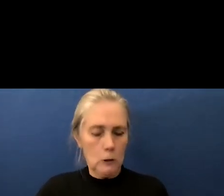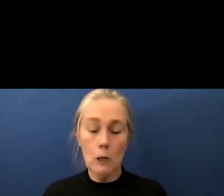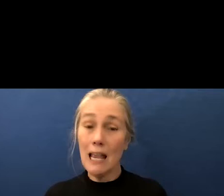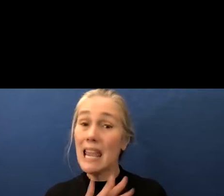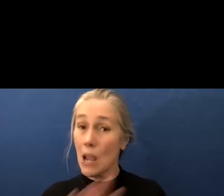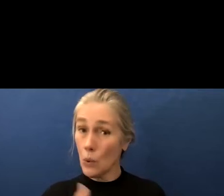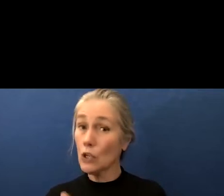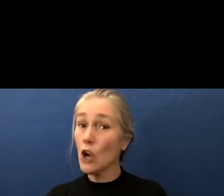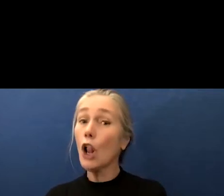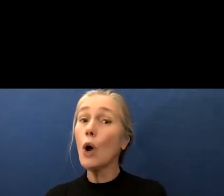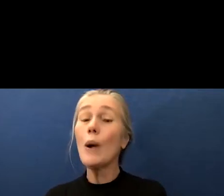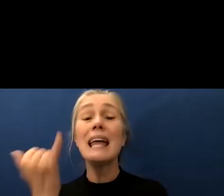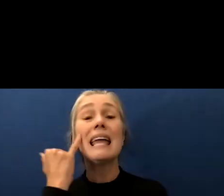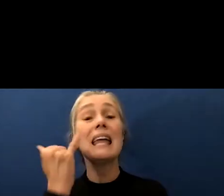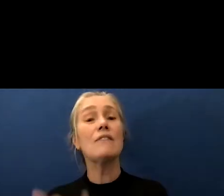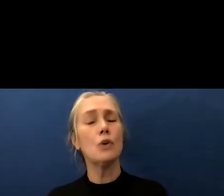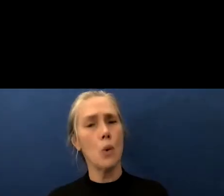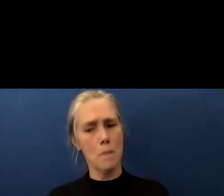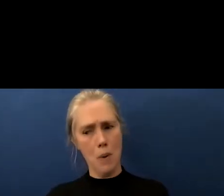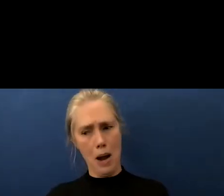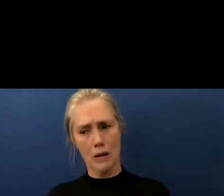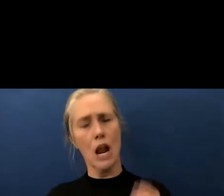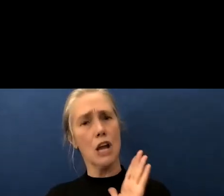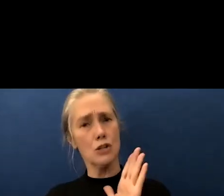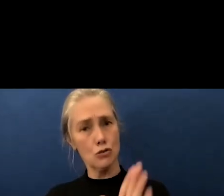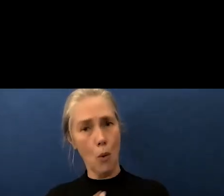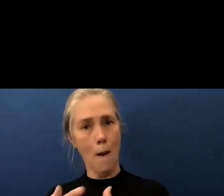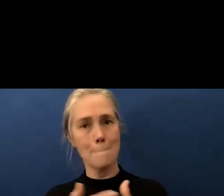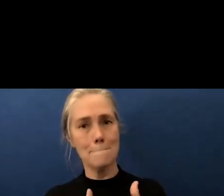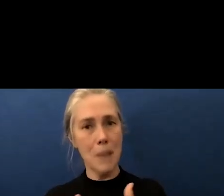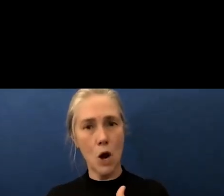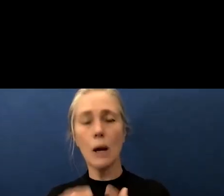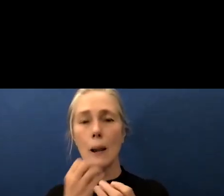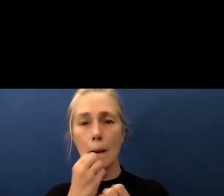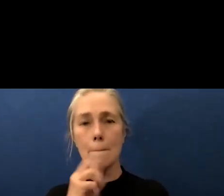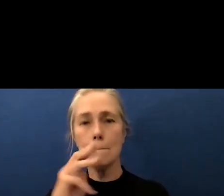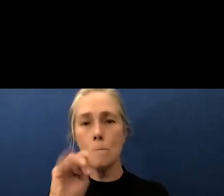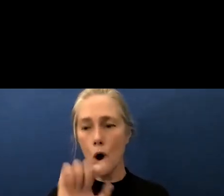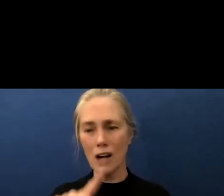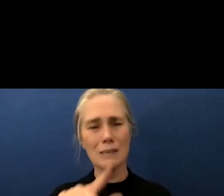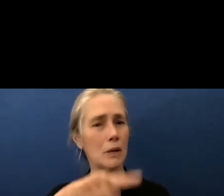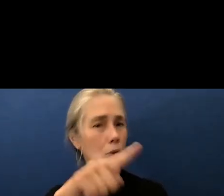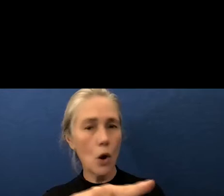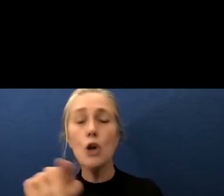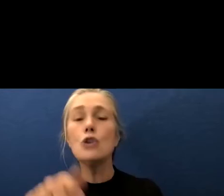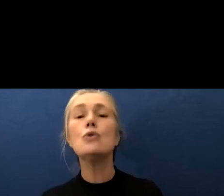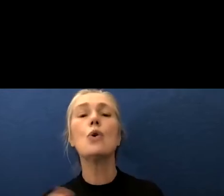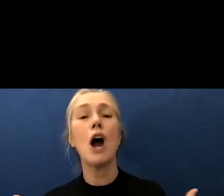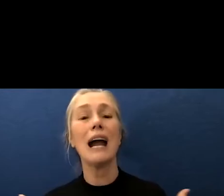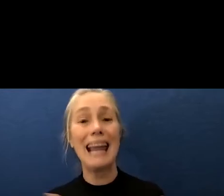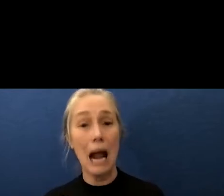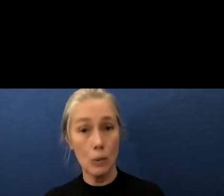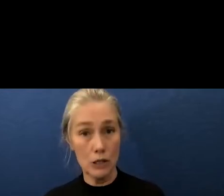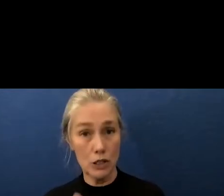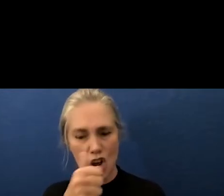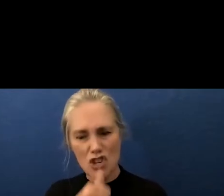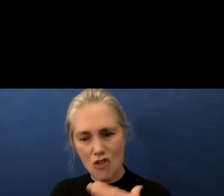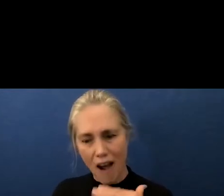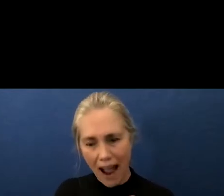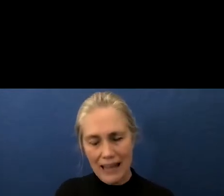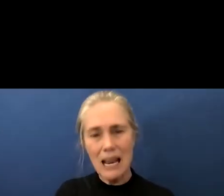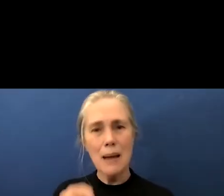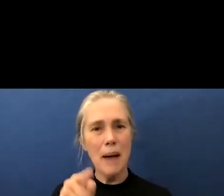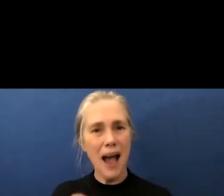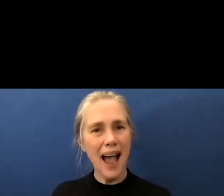if you stood tall and represented american morals but you won't you guys are cowards you hide behind this china